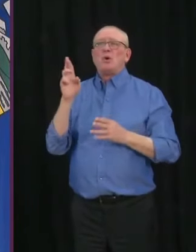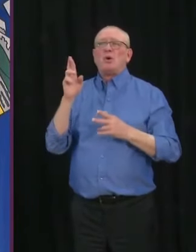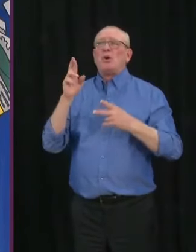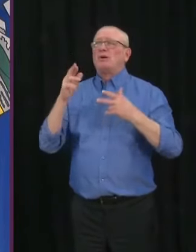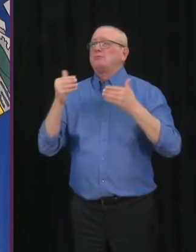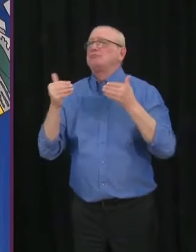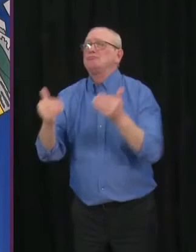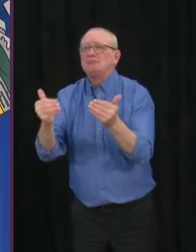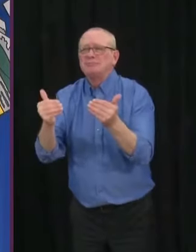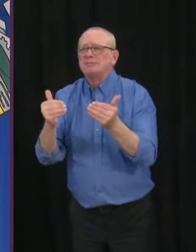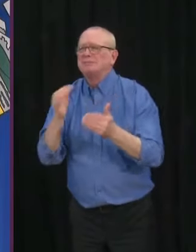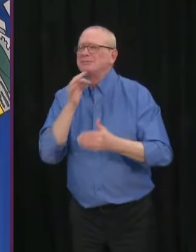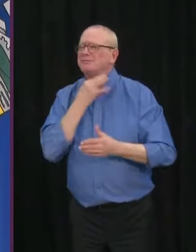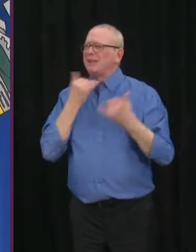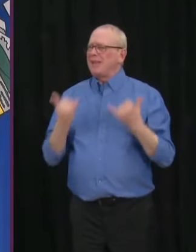hours?